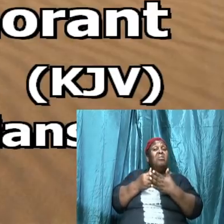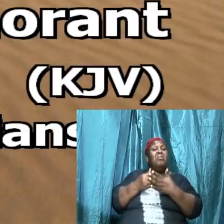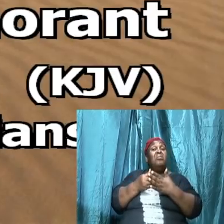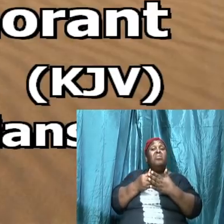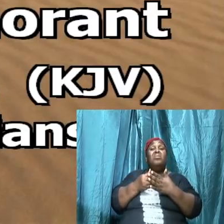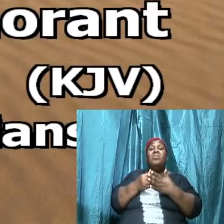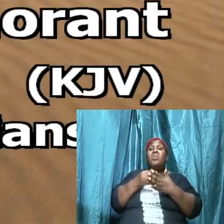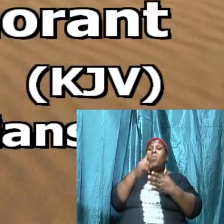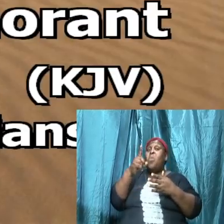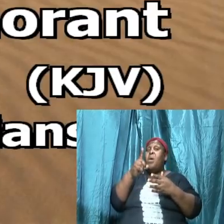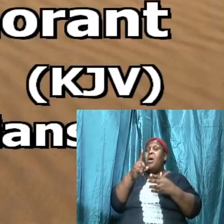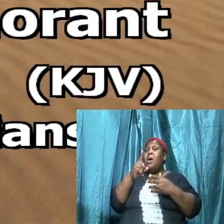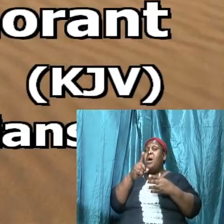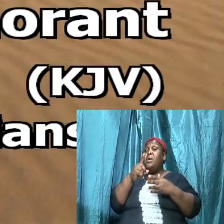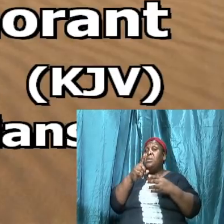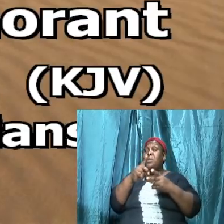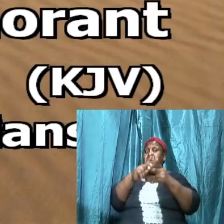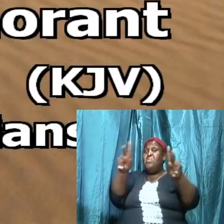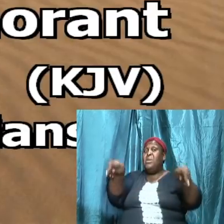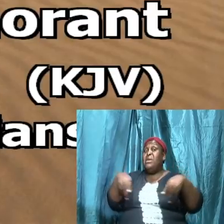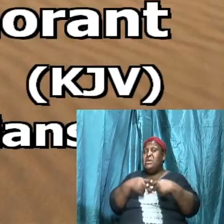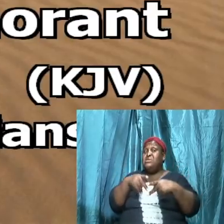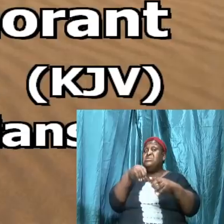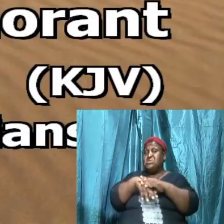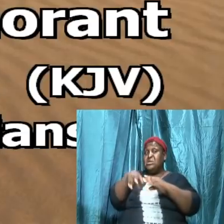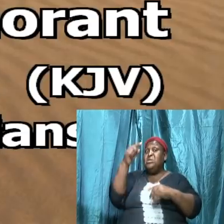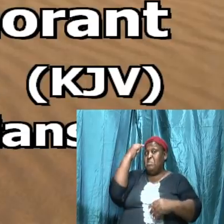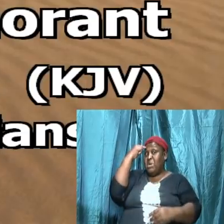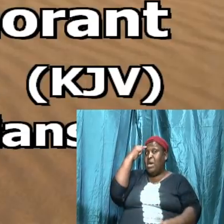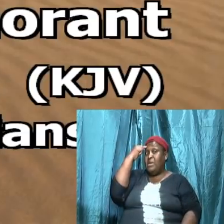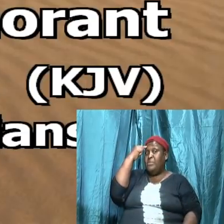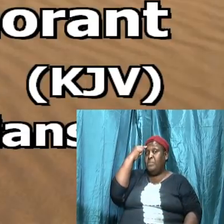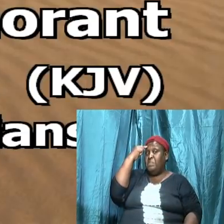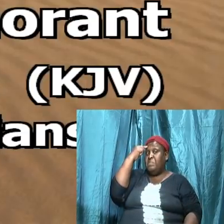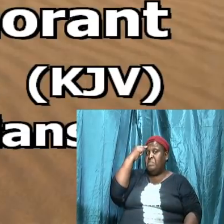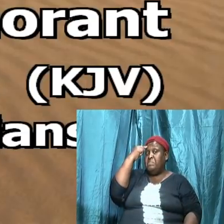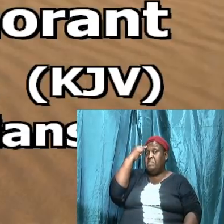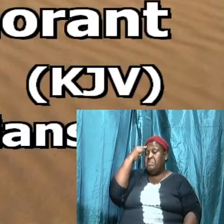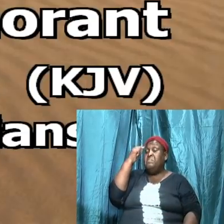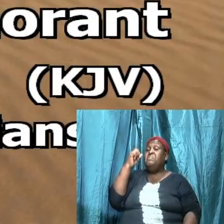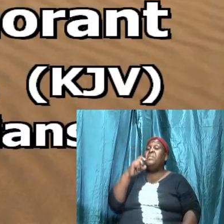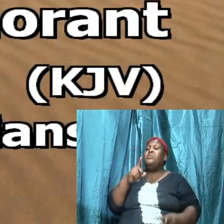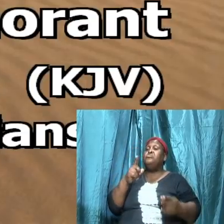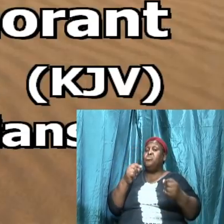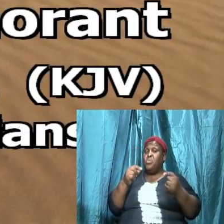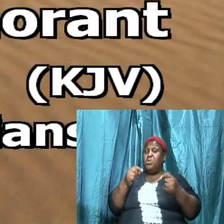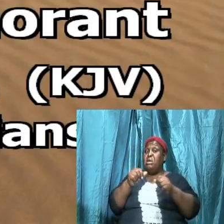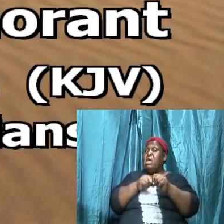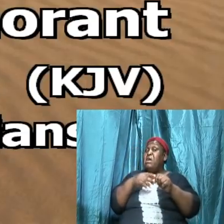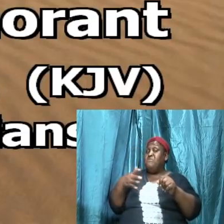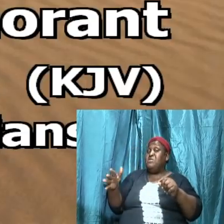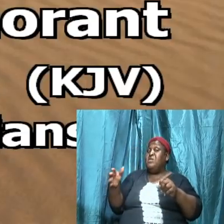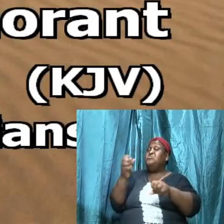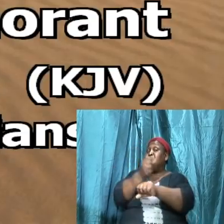one road and there is one place that it is heading and he is doing everything to